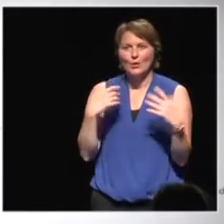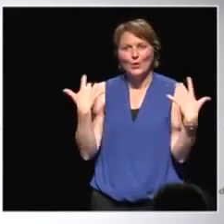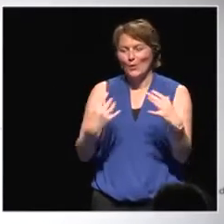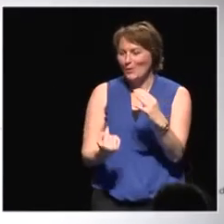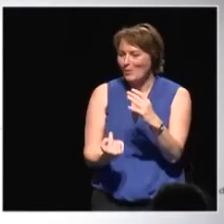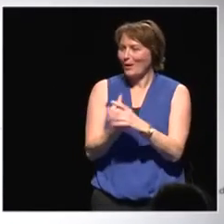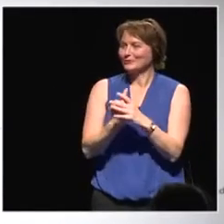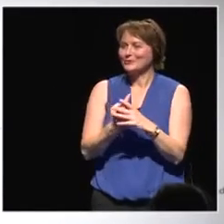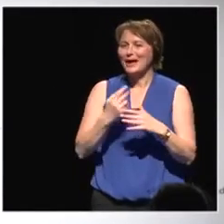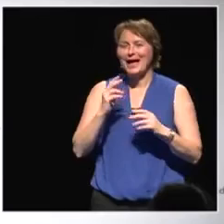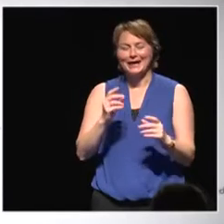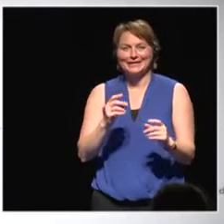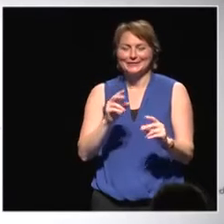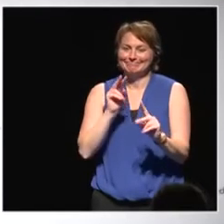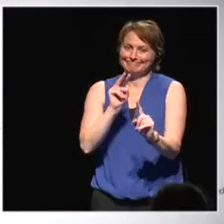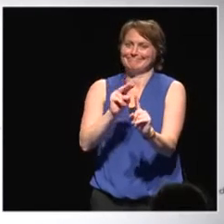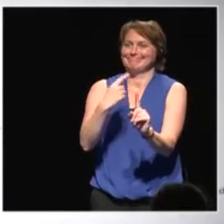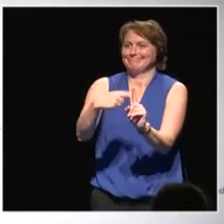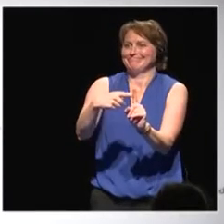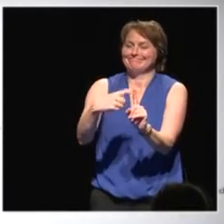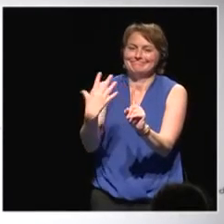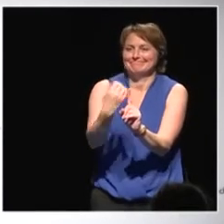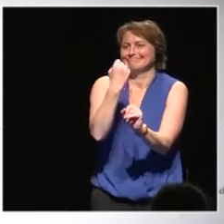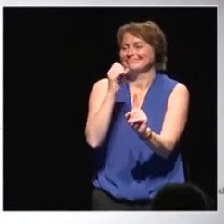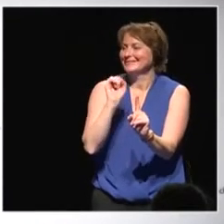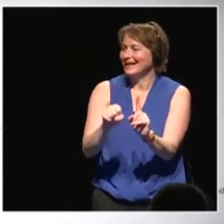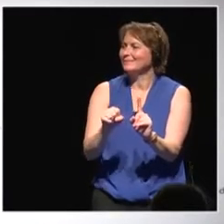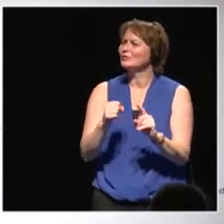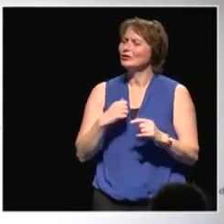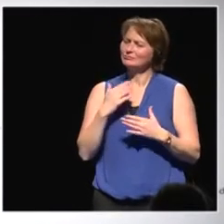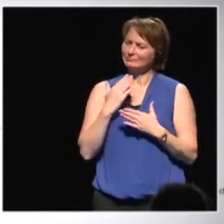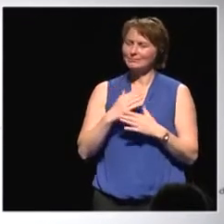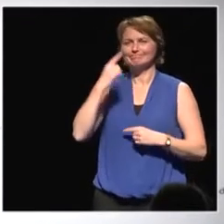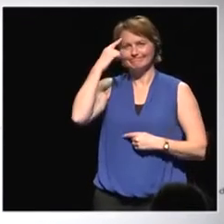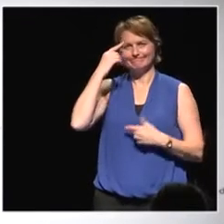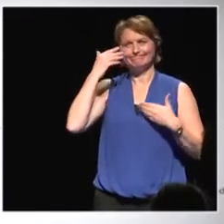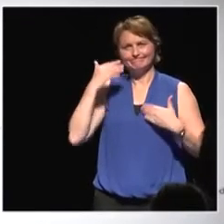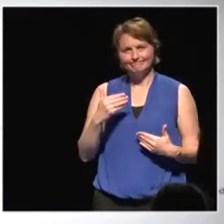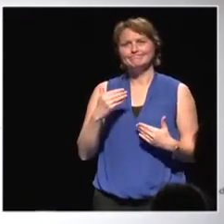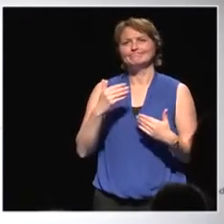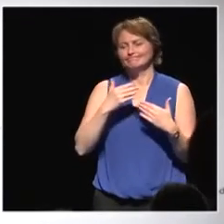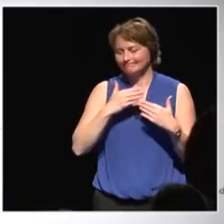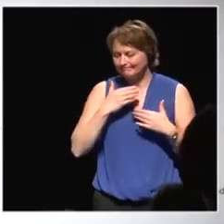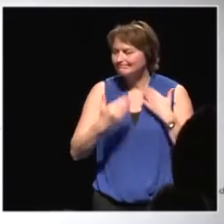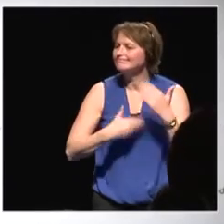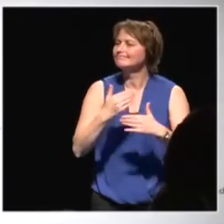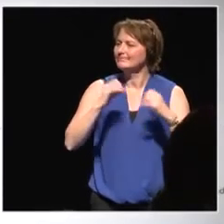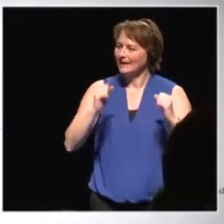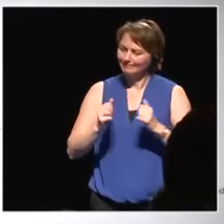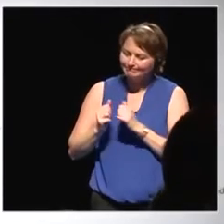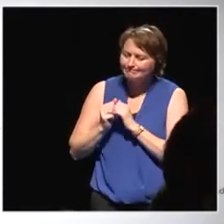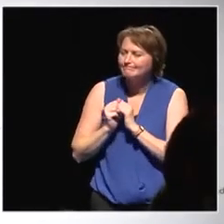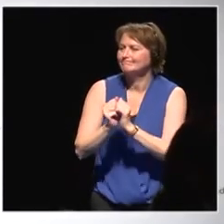would like to see that as a great opportunity. Really to stop for a while and really thinking how we can move on jointly together.